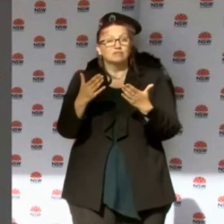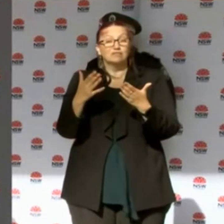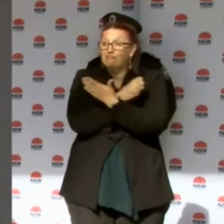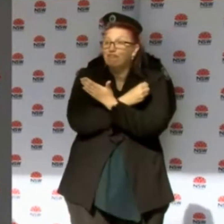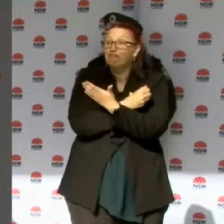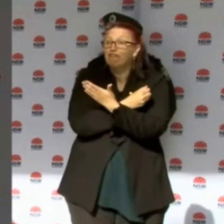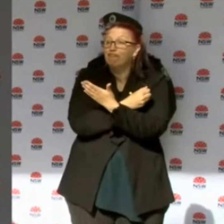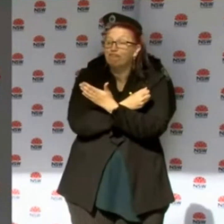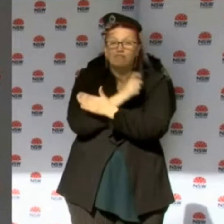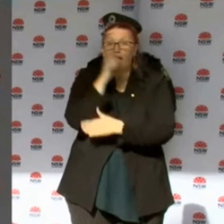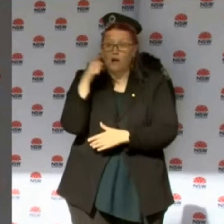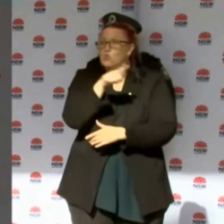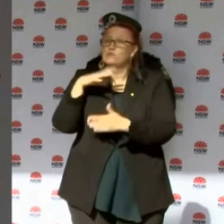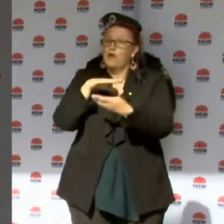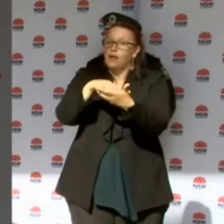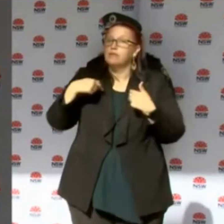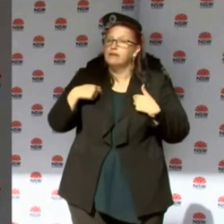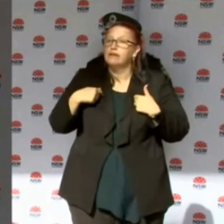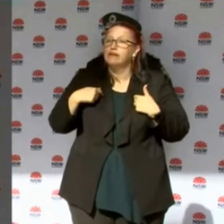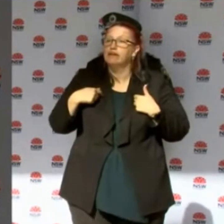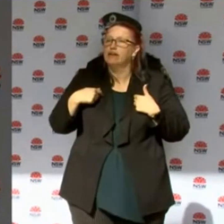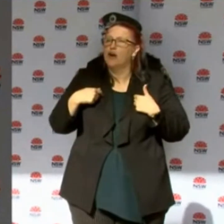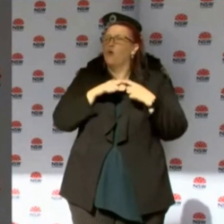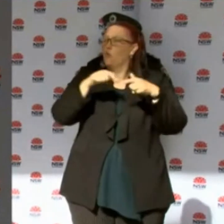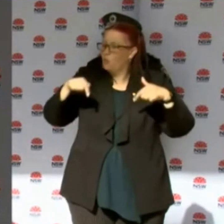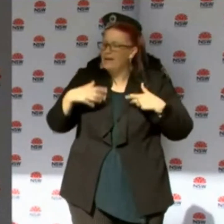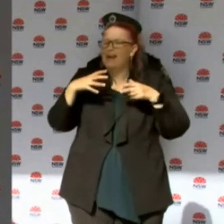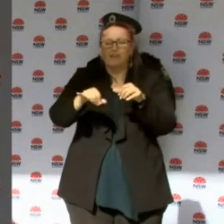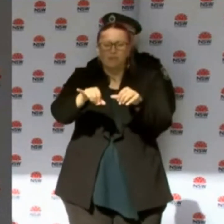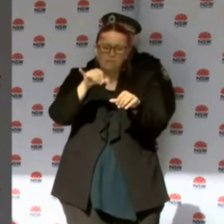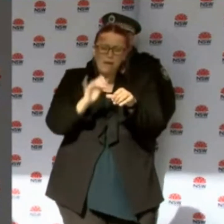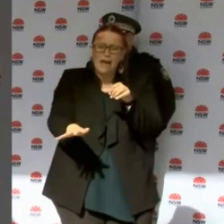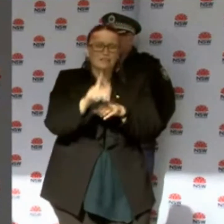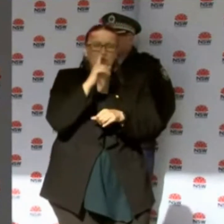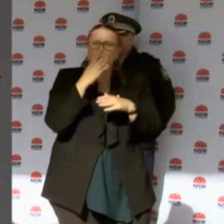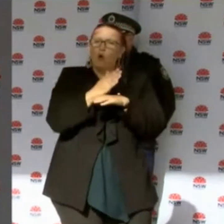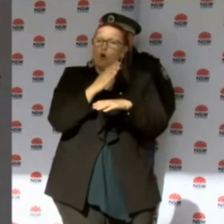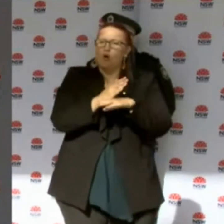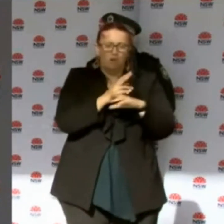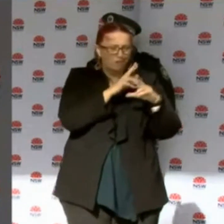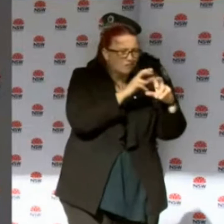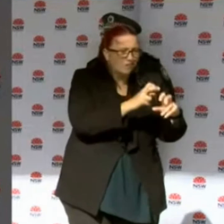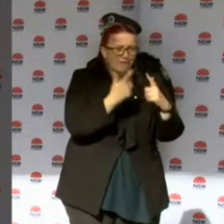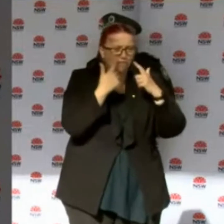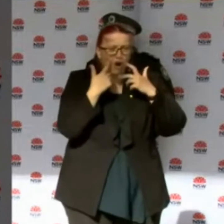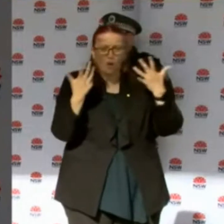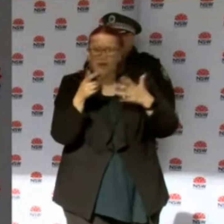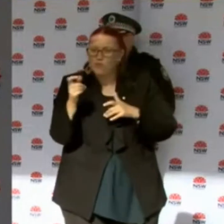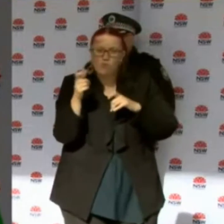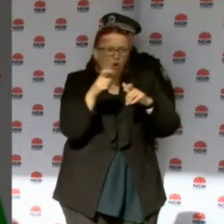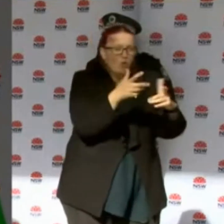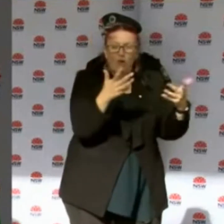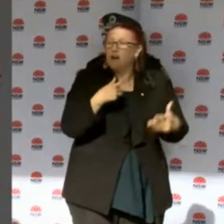together. We have the best contact tracers, I believe, on the planet. Yes, I'm biased. I'm the Premier. But I know what they've uncovered